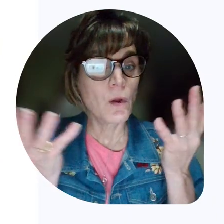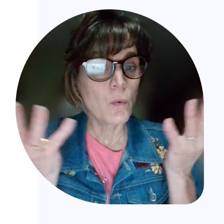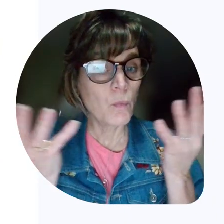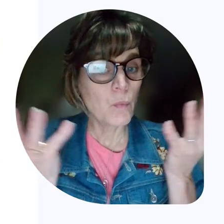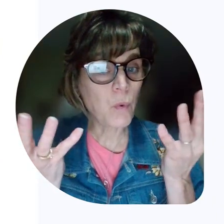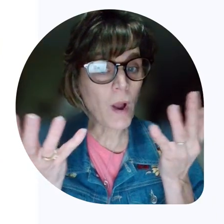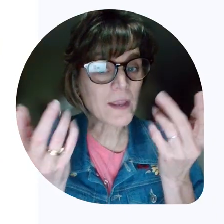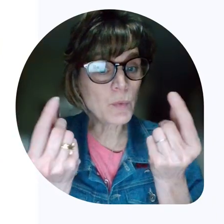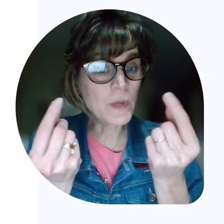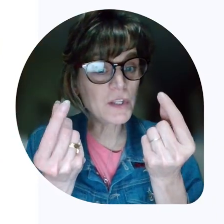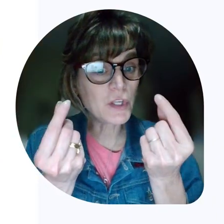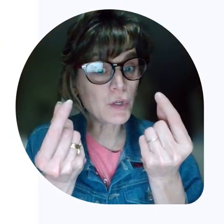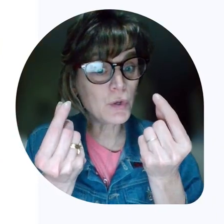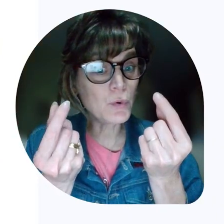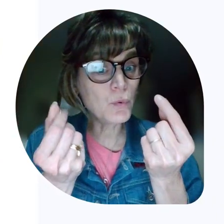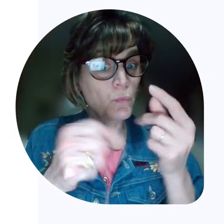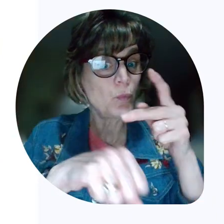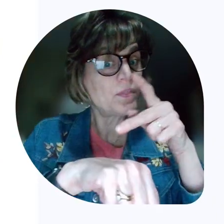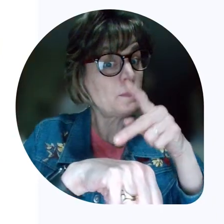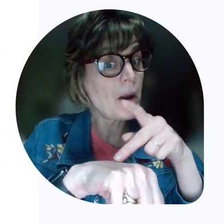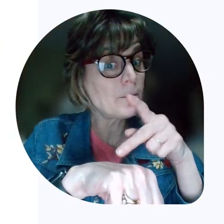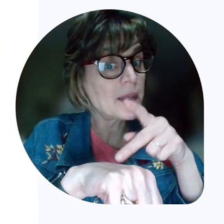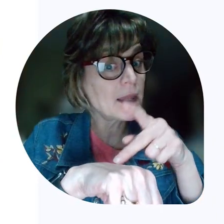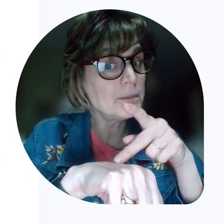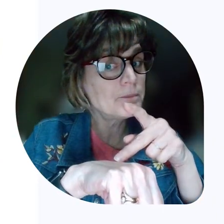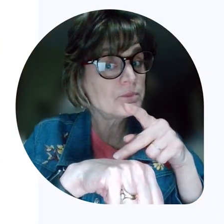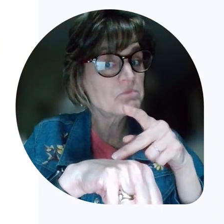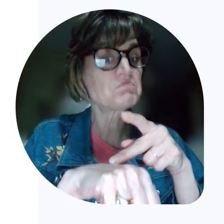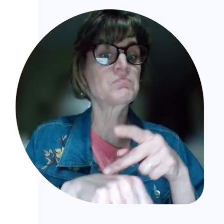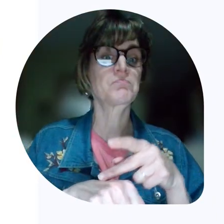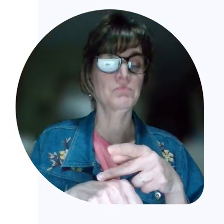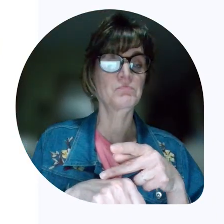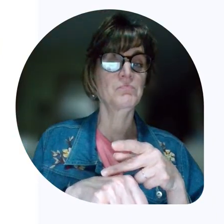What can we do with the pumpkin?